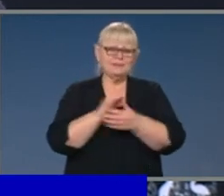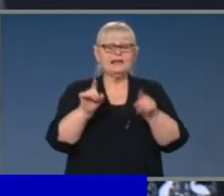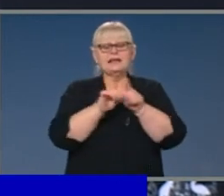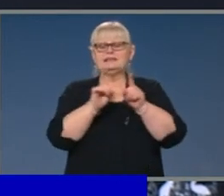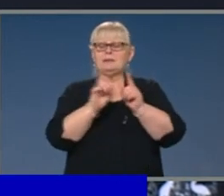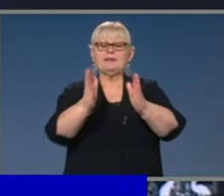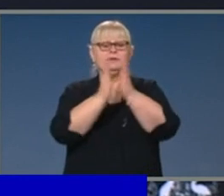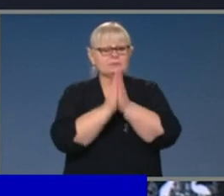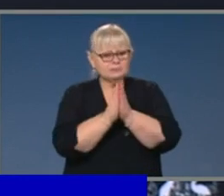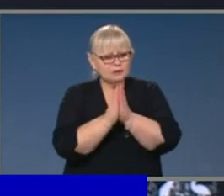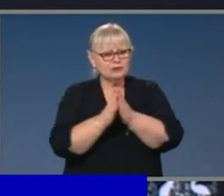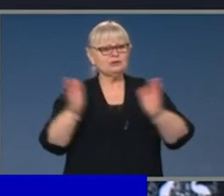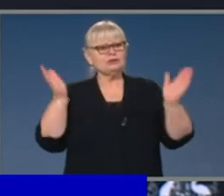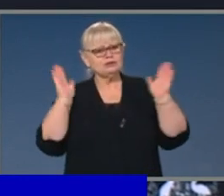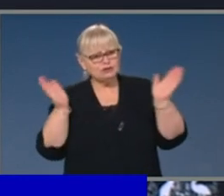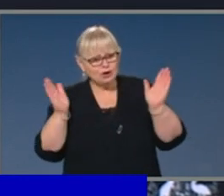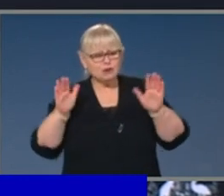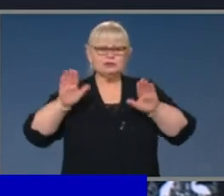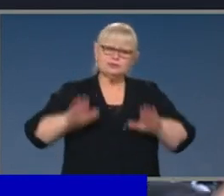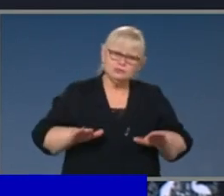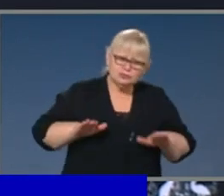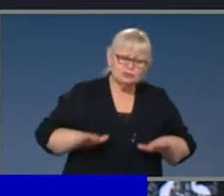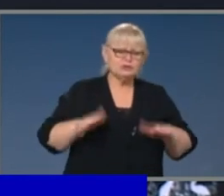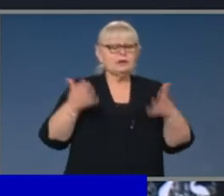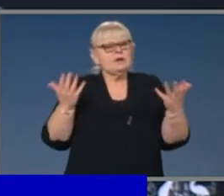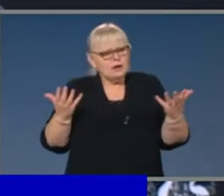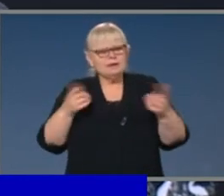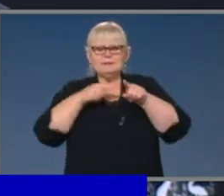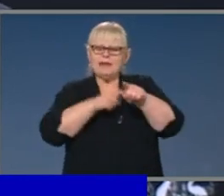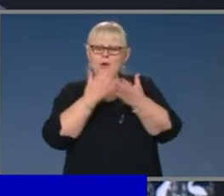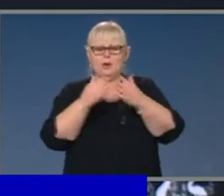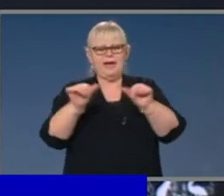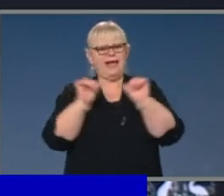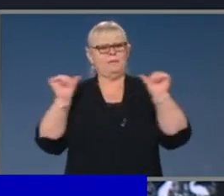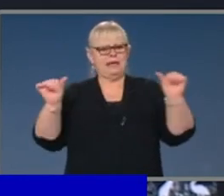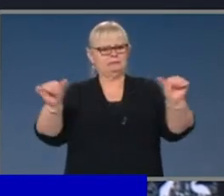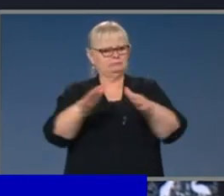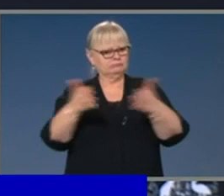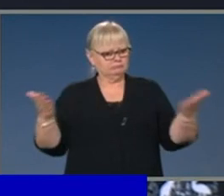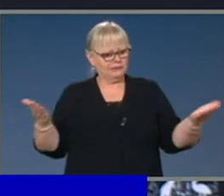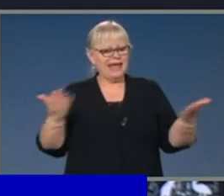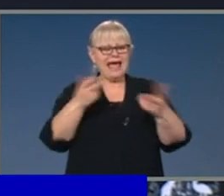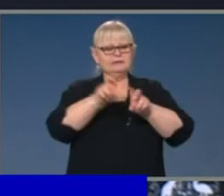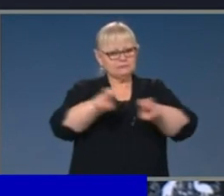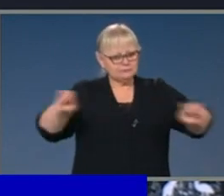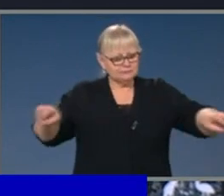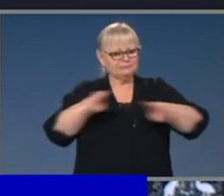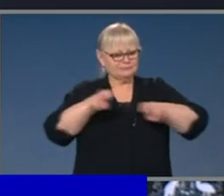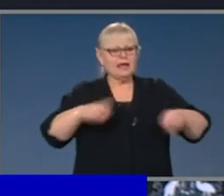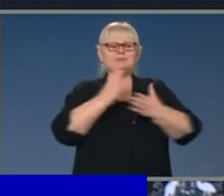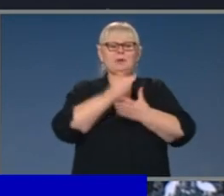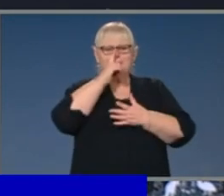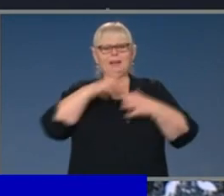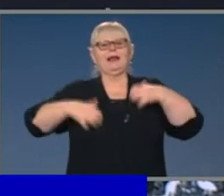of worship, of course, and things like that, depending on the size of the venue and how they're arranged. And I'm sure people are looking forward to that.